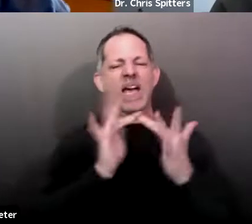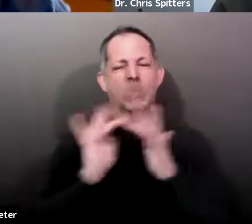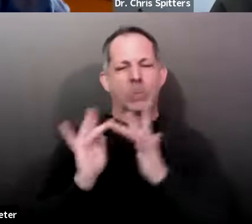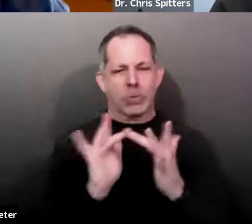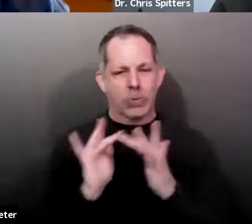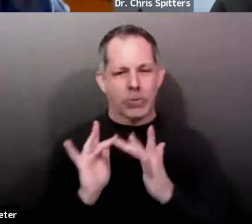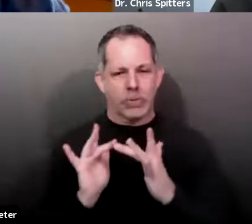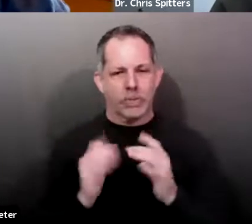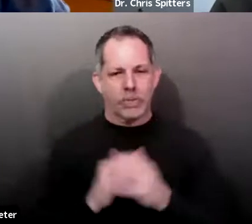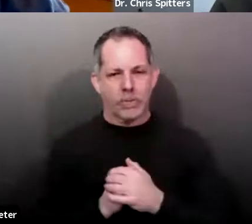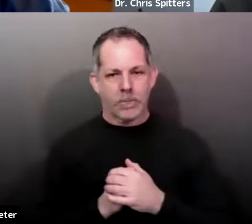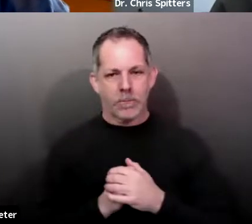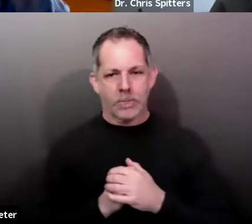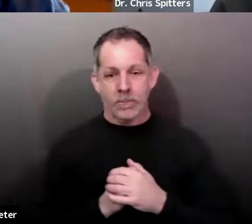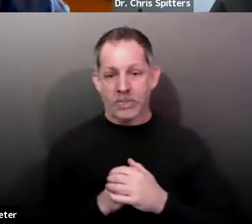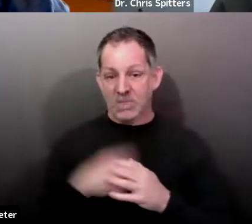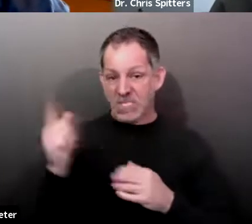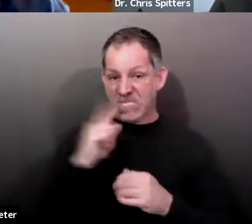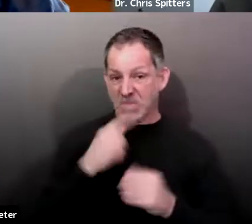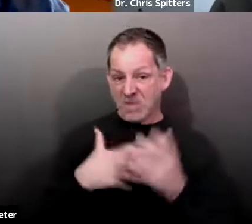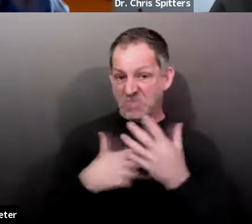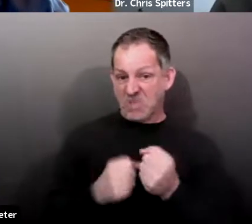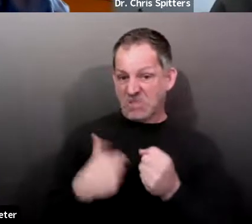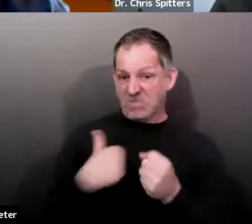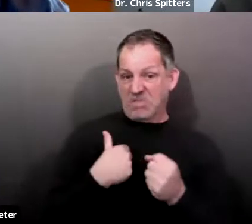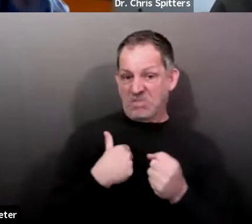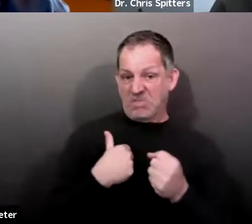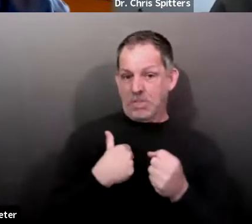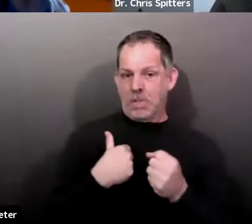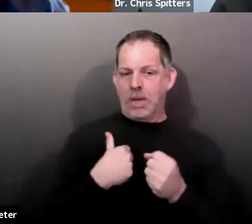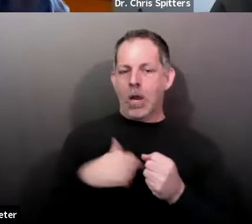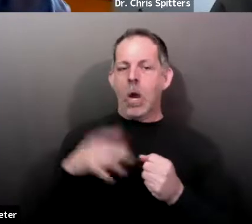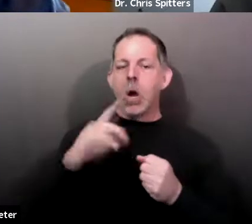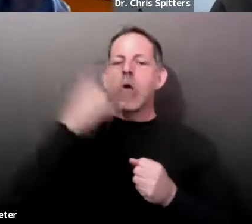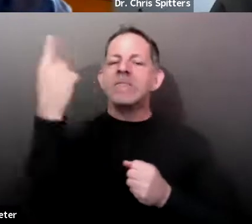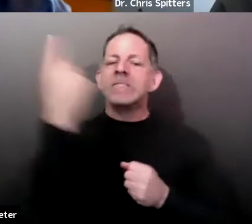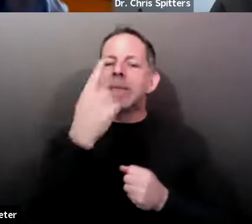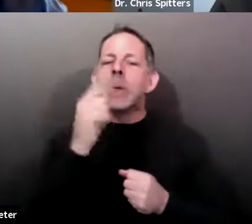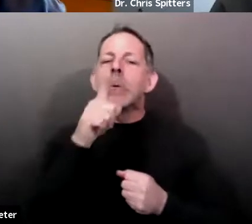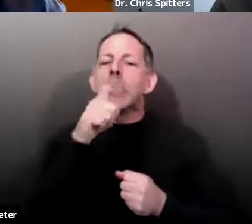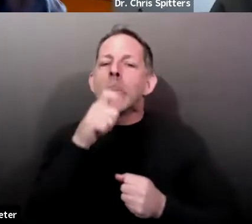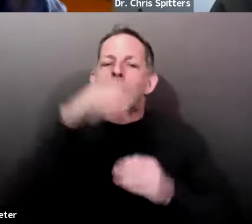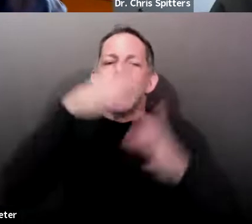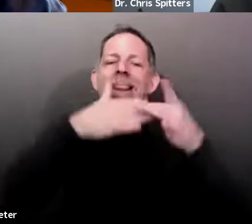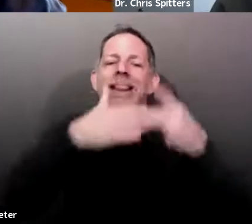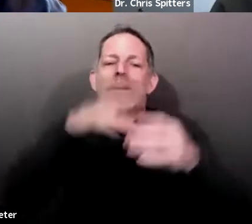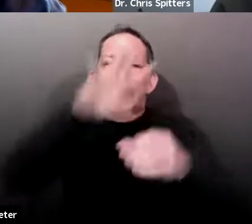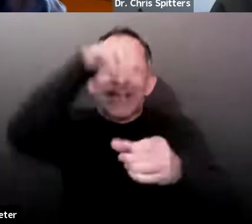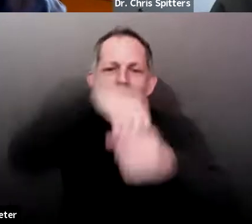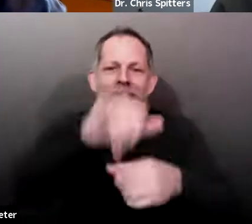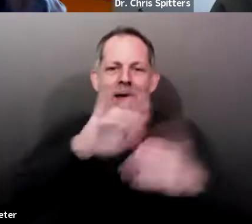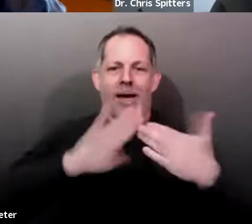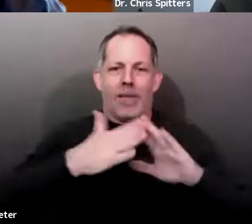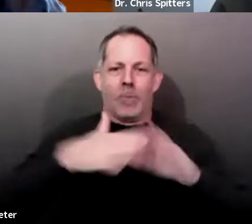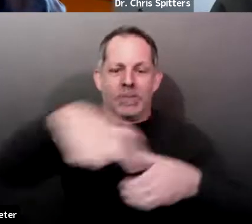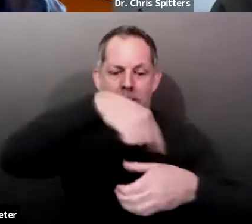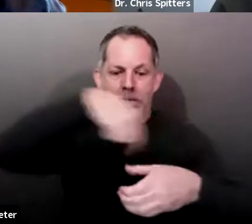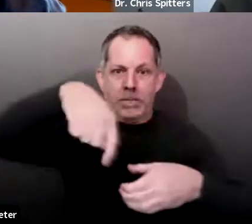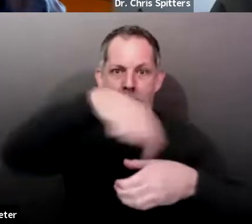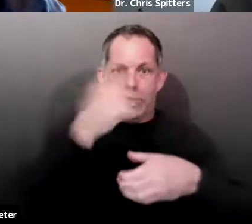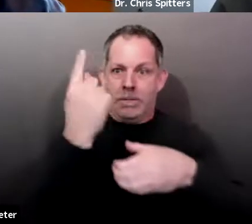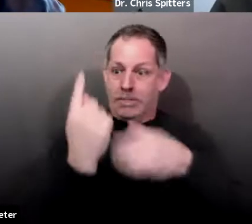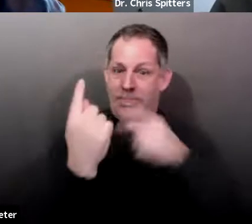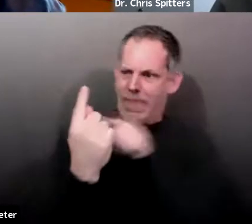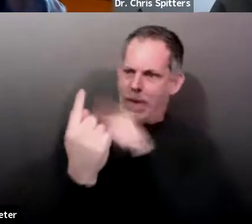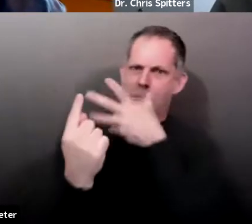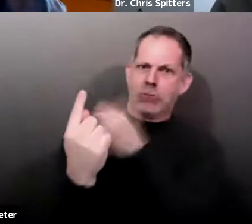what I say, uh, we're looking for people out there in the community that people do trust. So that's, um, the emphasis of that work, a